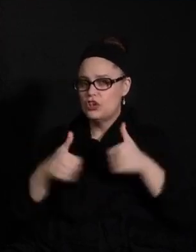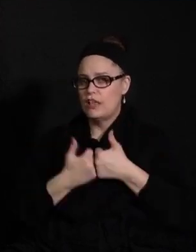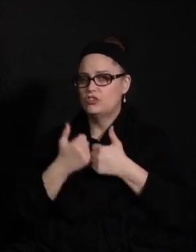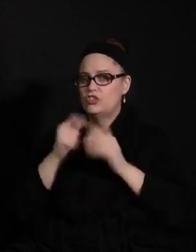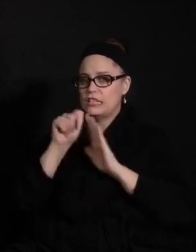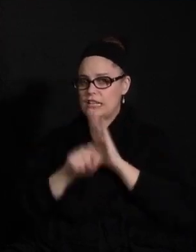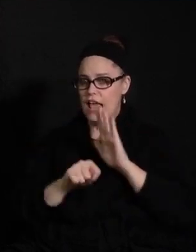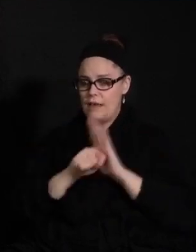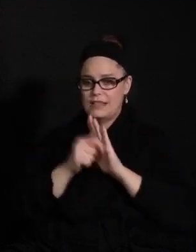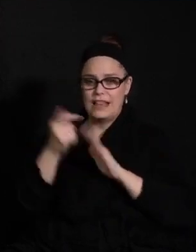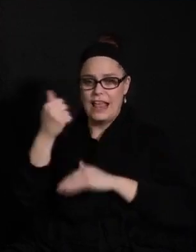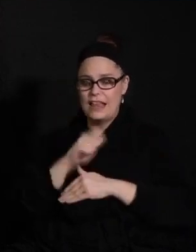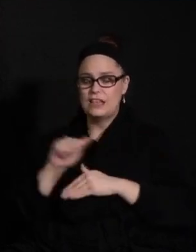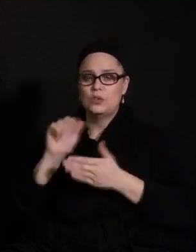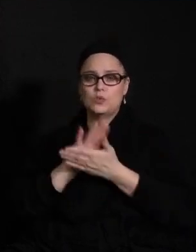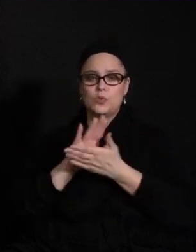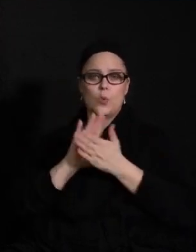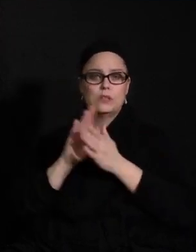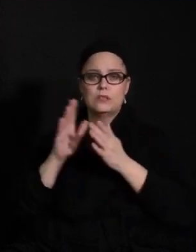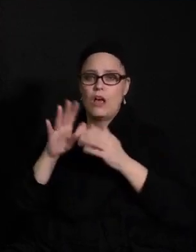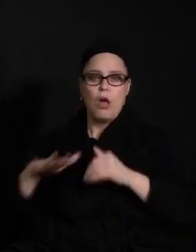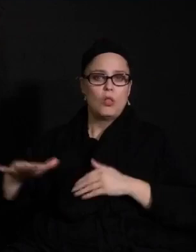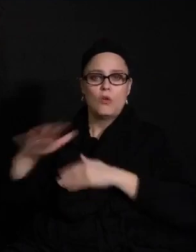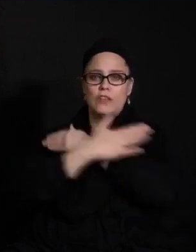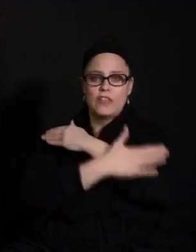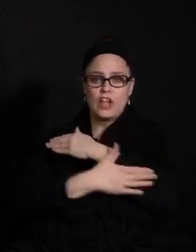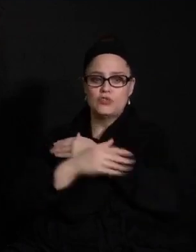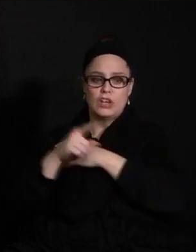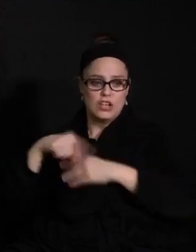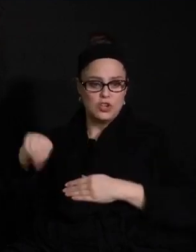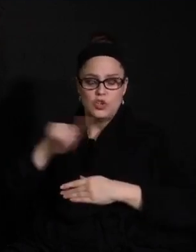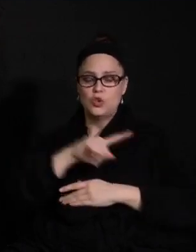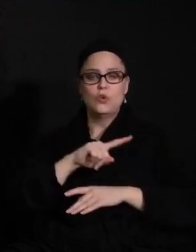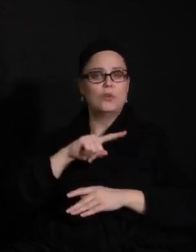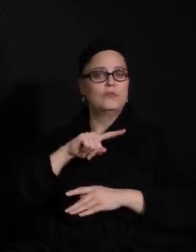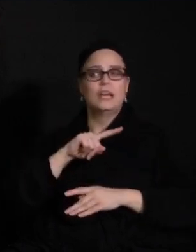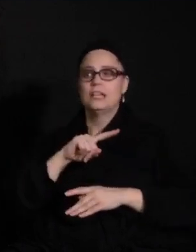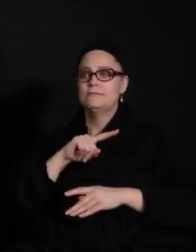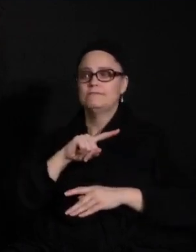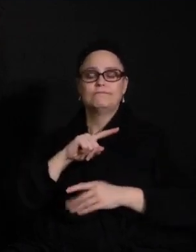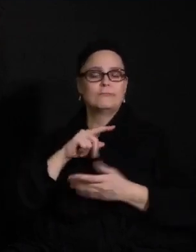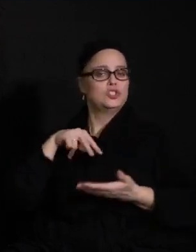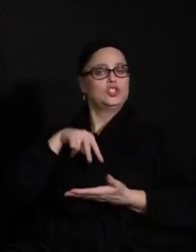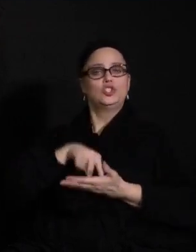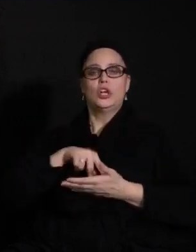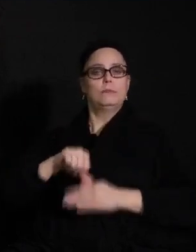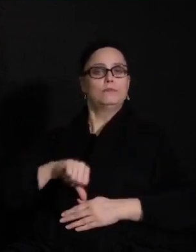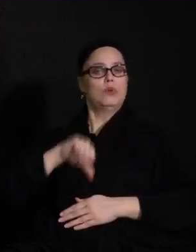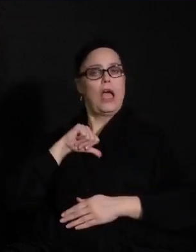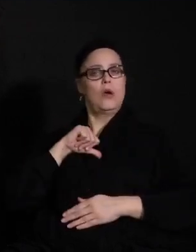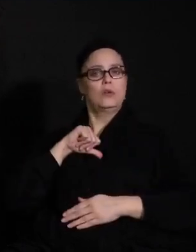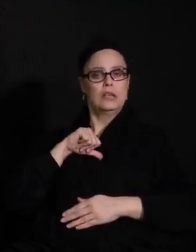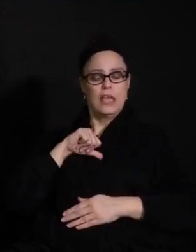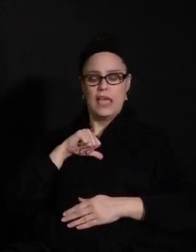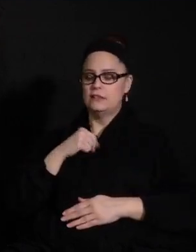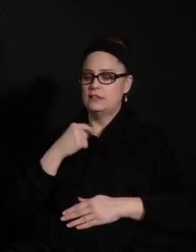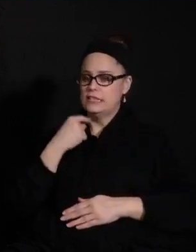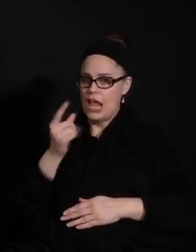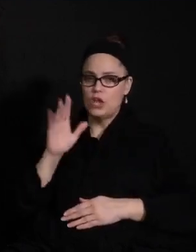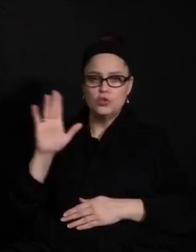district in the country has faced. You have stood up and you've stood proud. You've spoken your truth in your mind